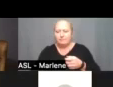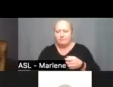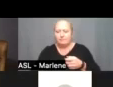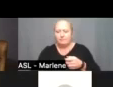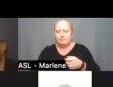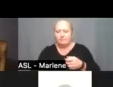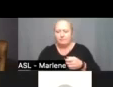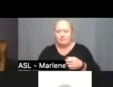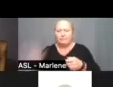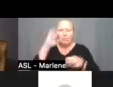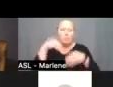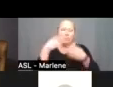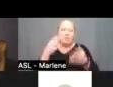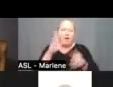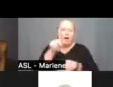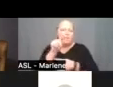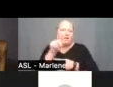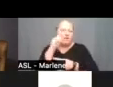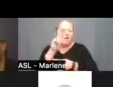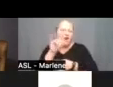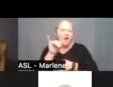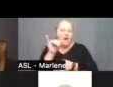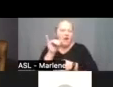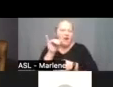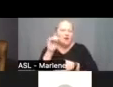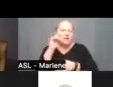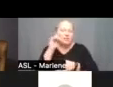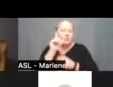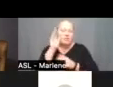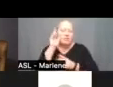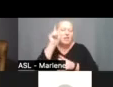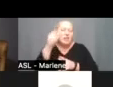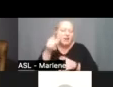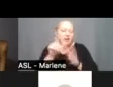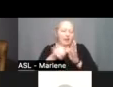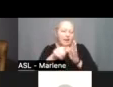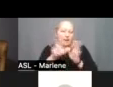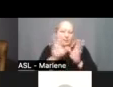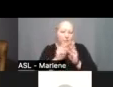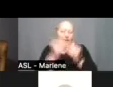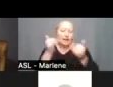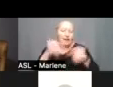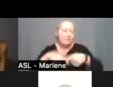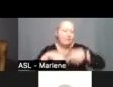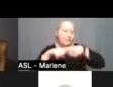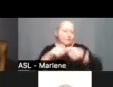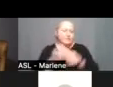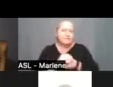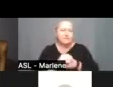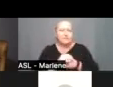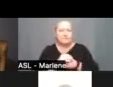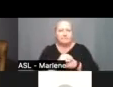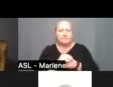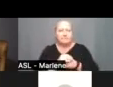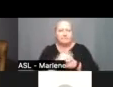meeting and we'll pause there come out of this presentation